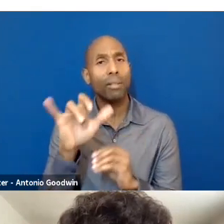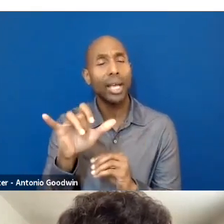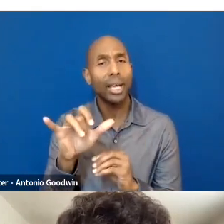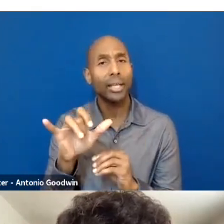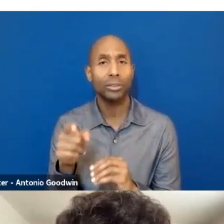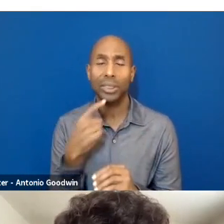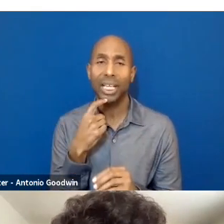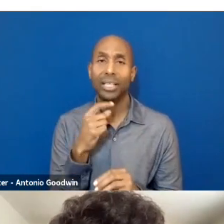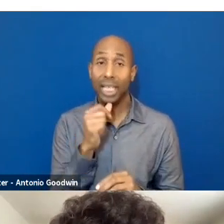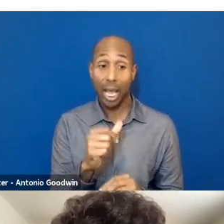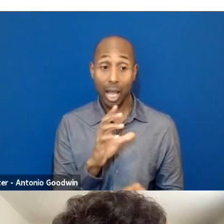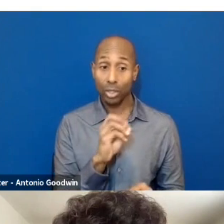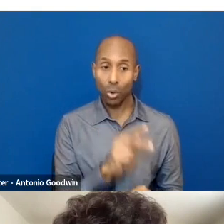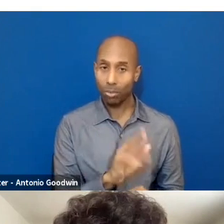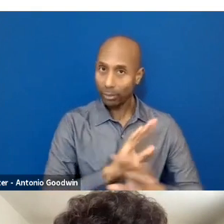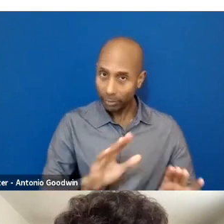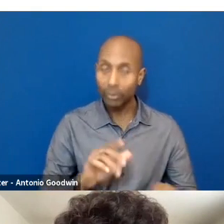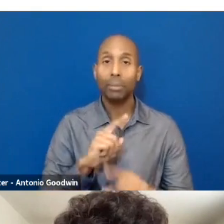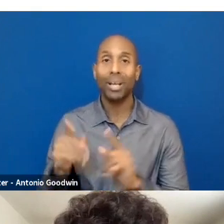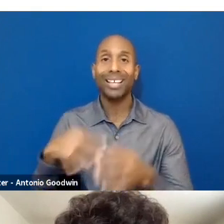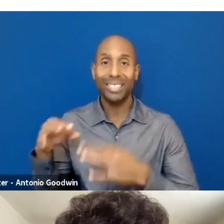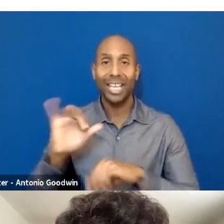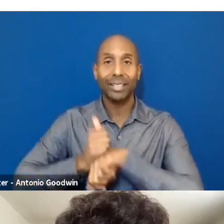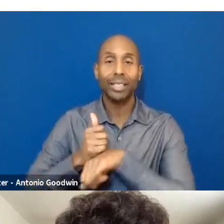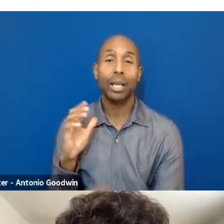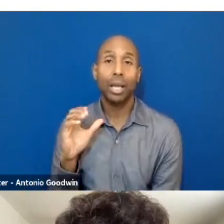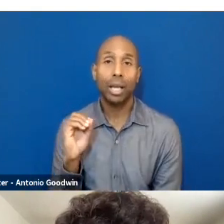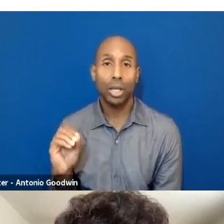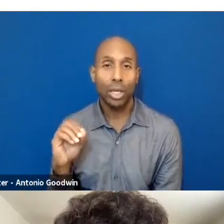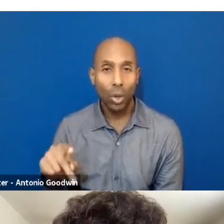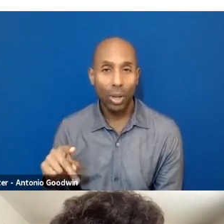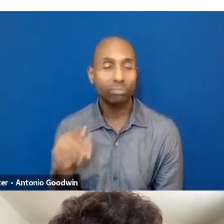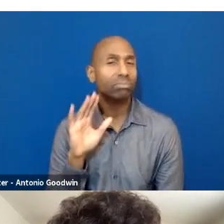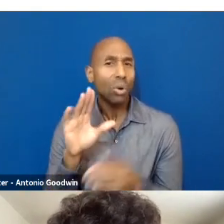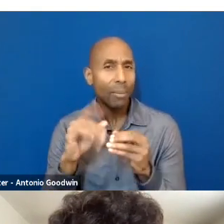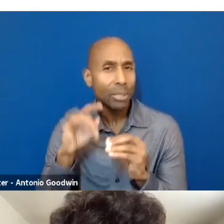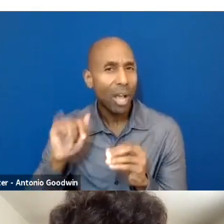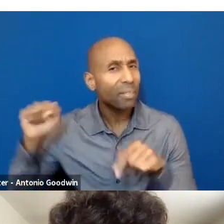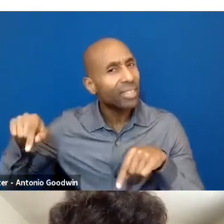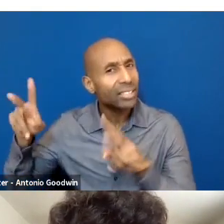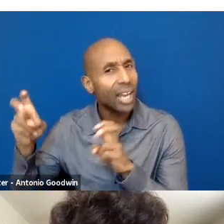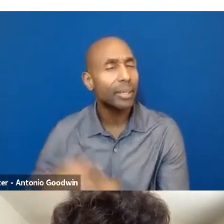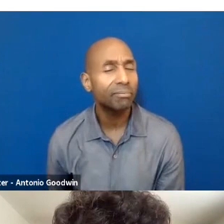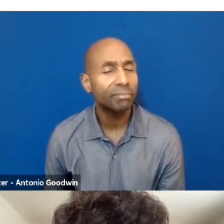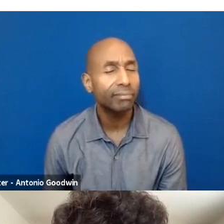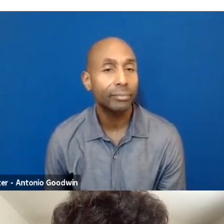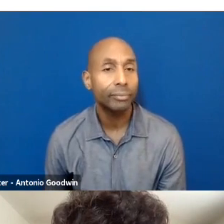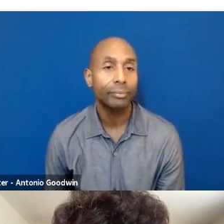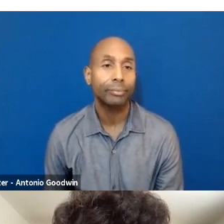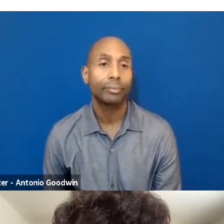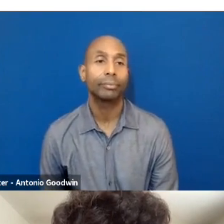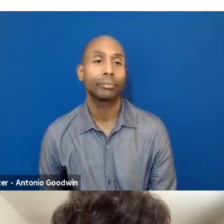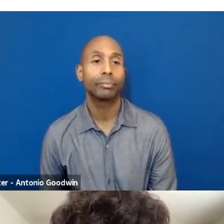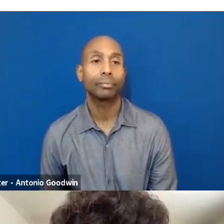article? I feel it's very relevant to what you're talking about. Yeah, I mean, the biggest reason why